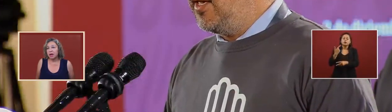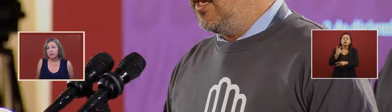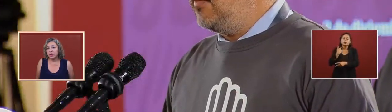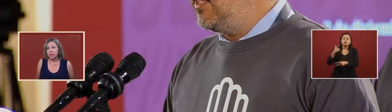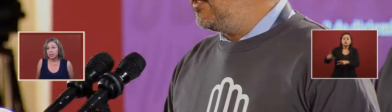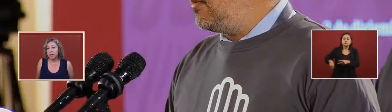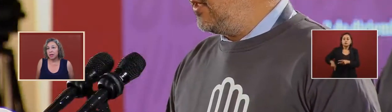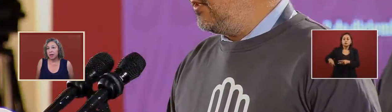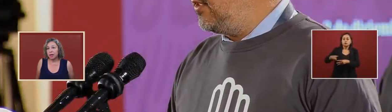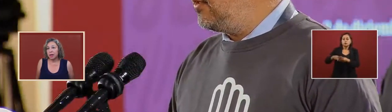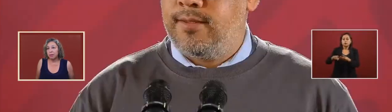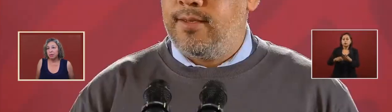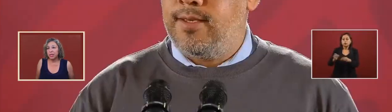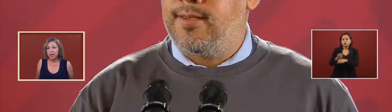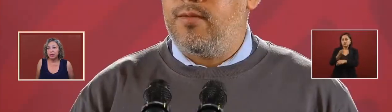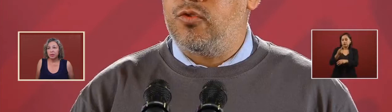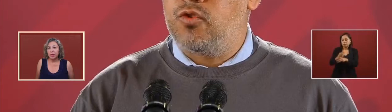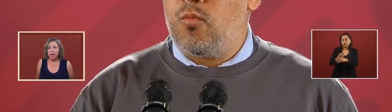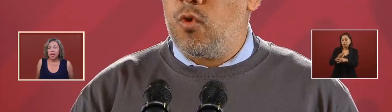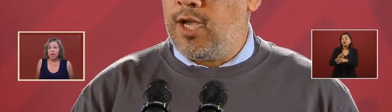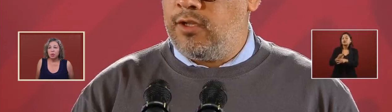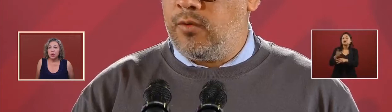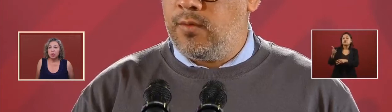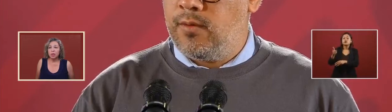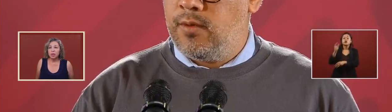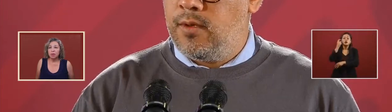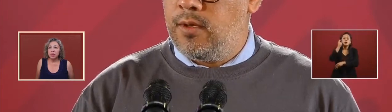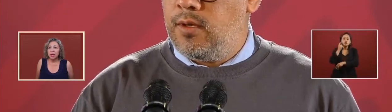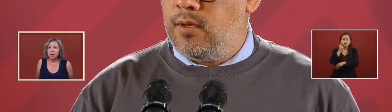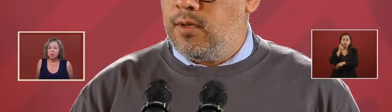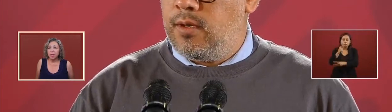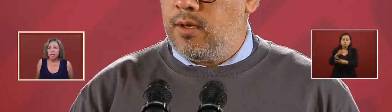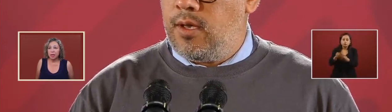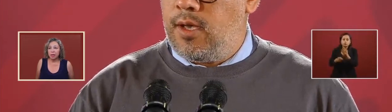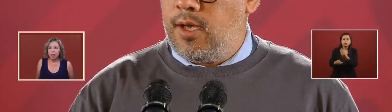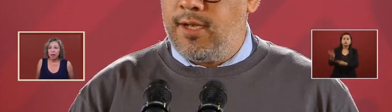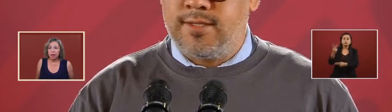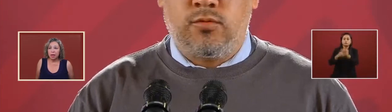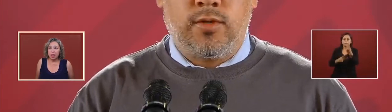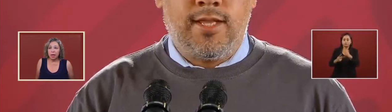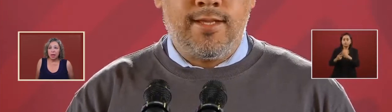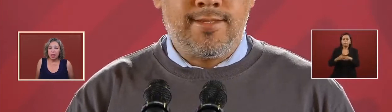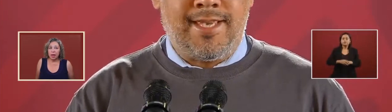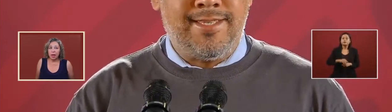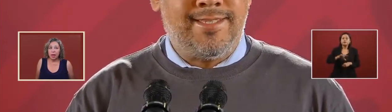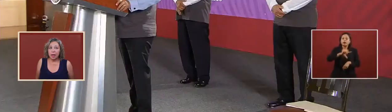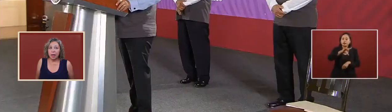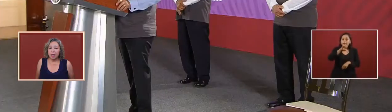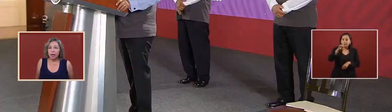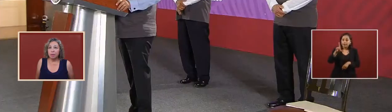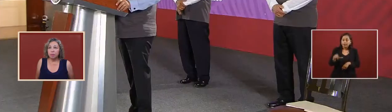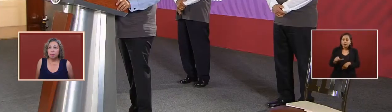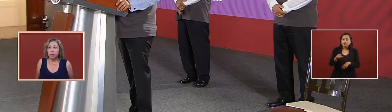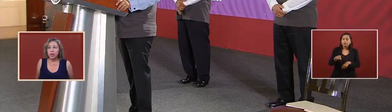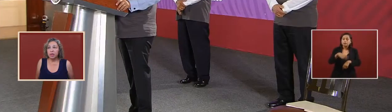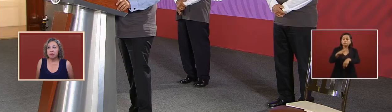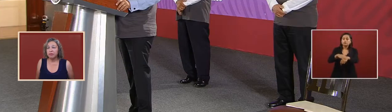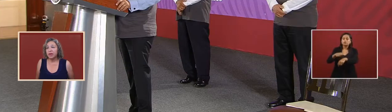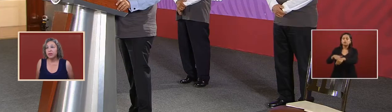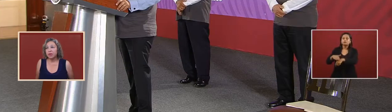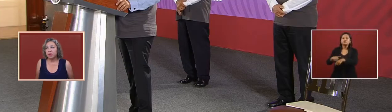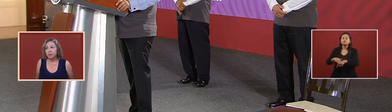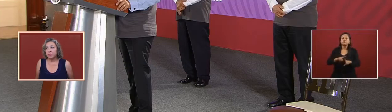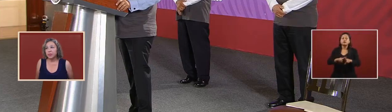of uh public health and we will immediately be uh putting